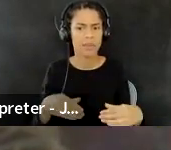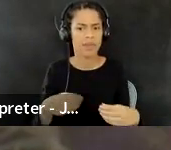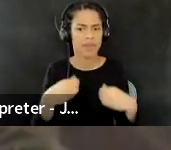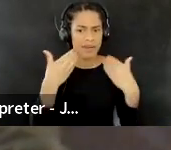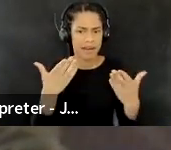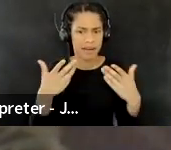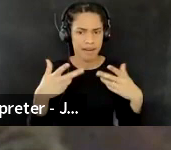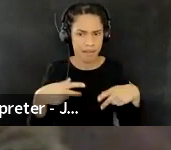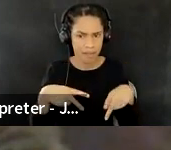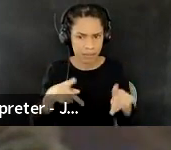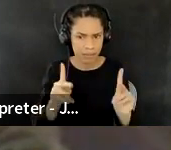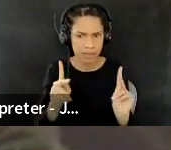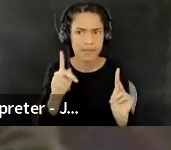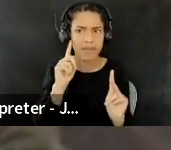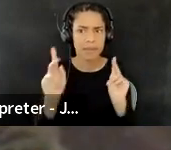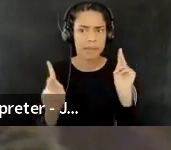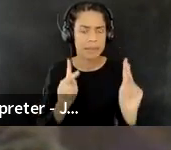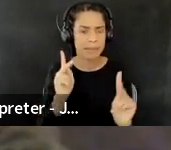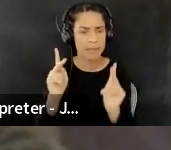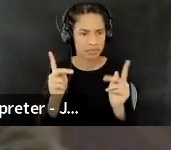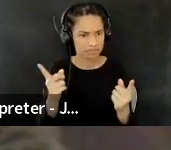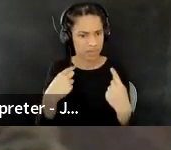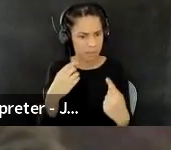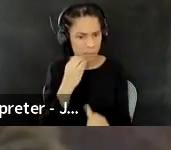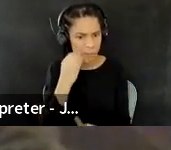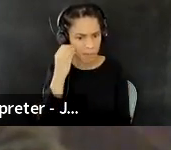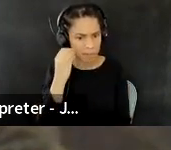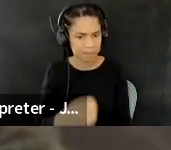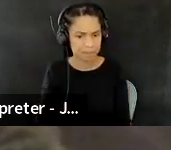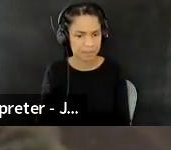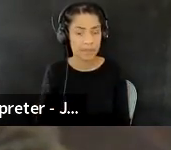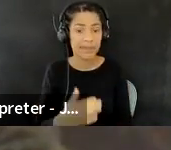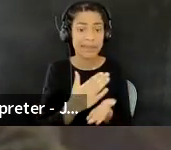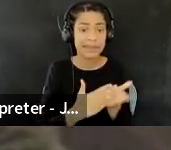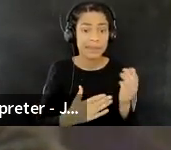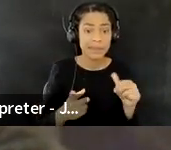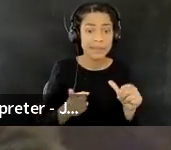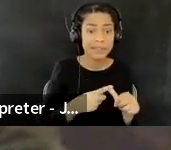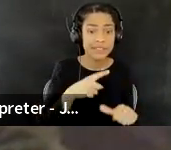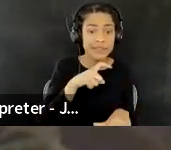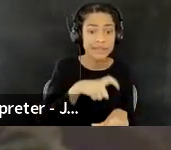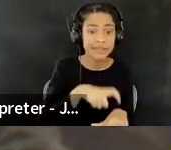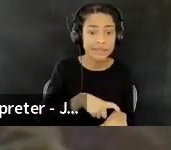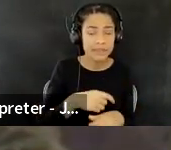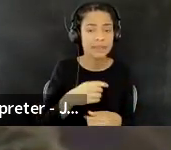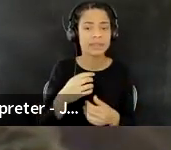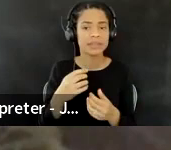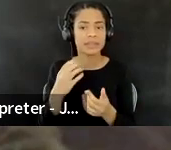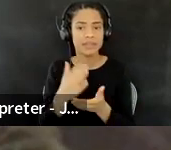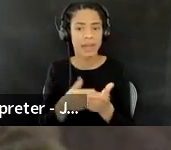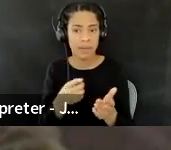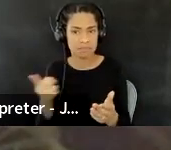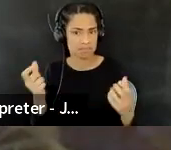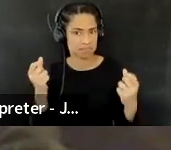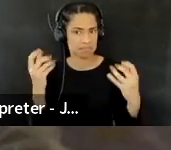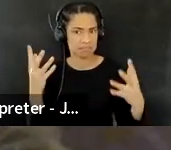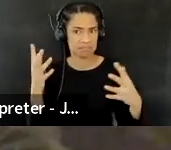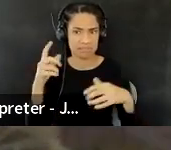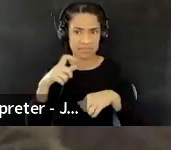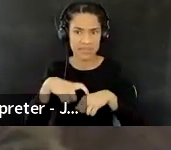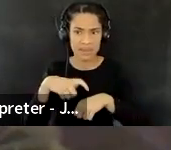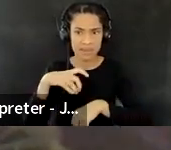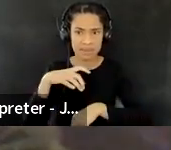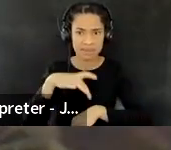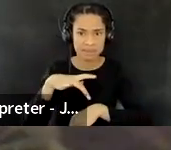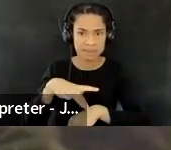um, for folks to come home, some folks coming for their first time, others have been here many times, um, and these nature arts,